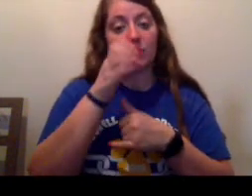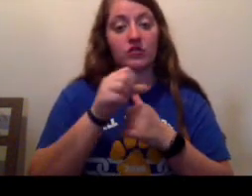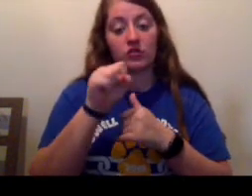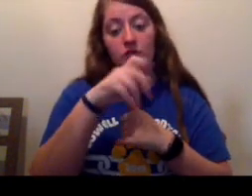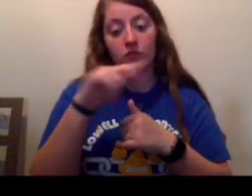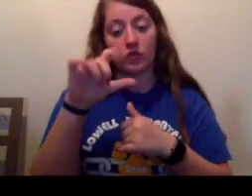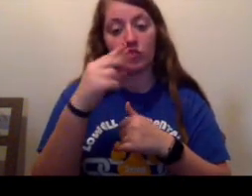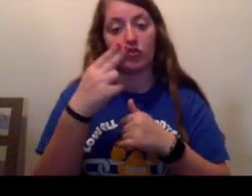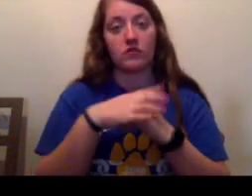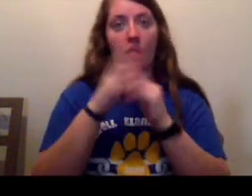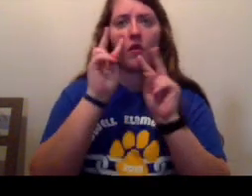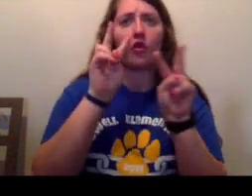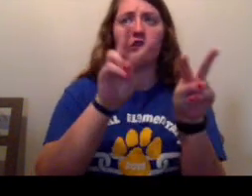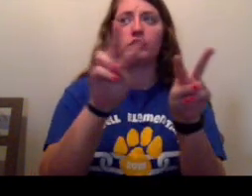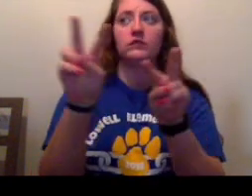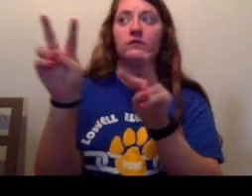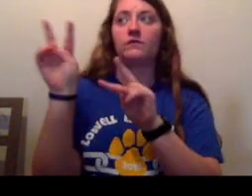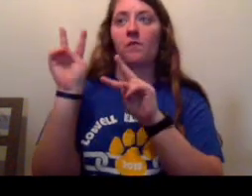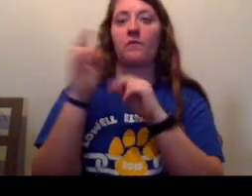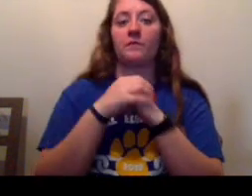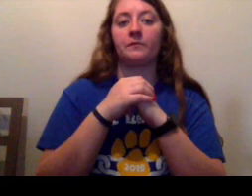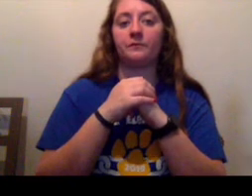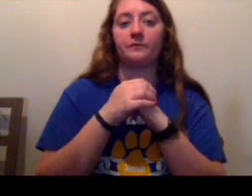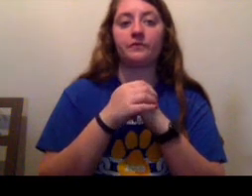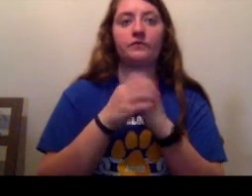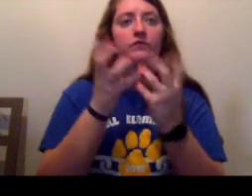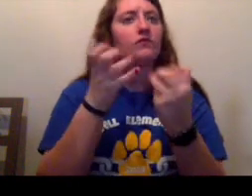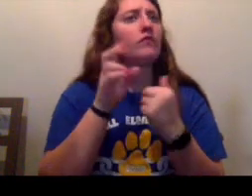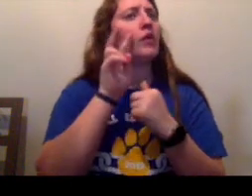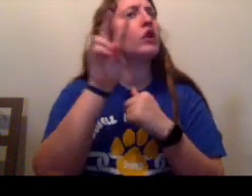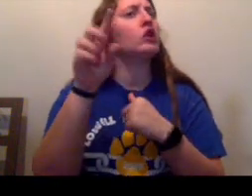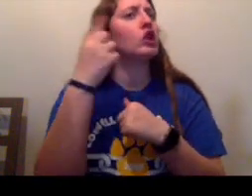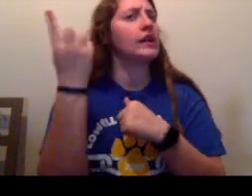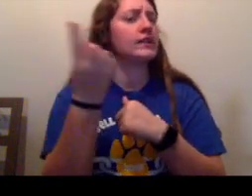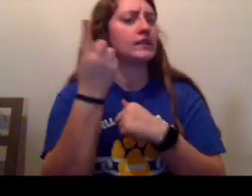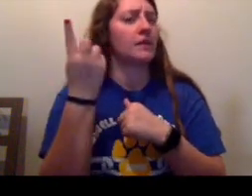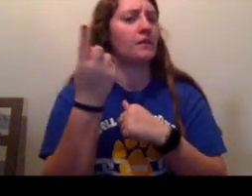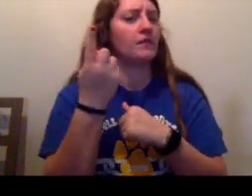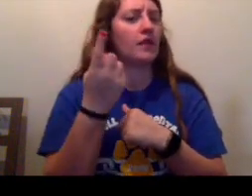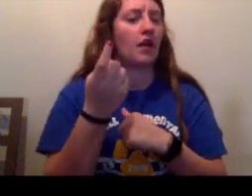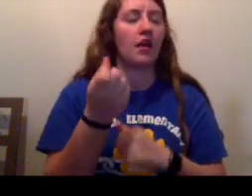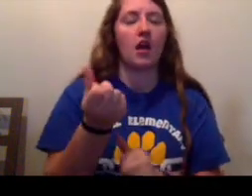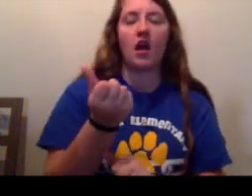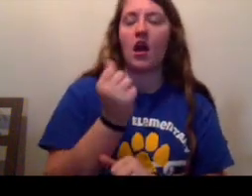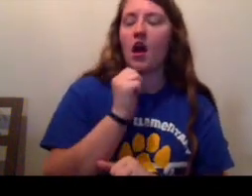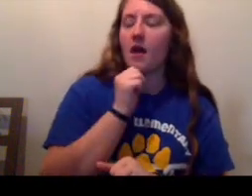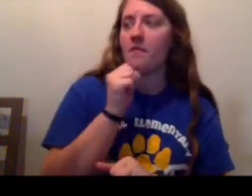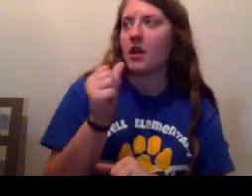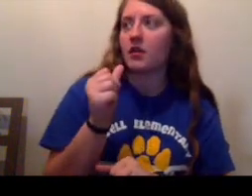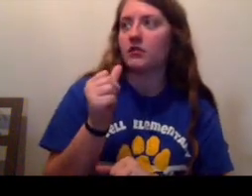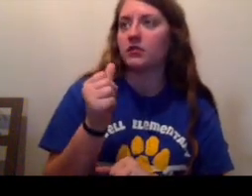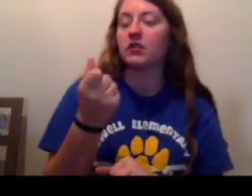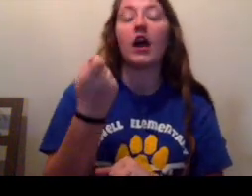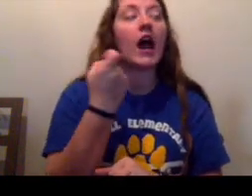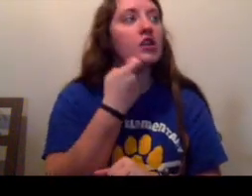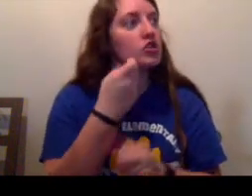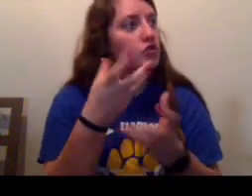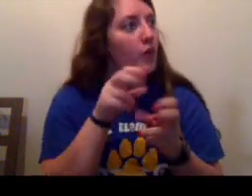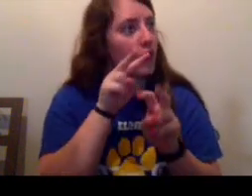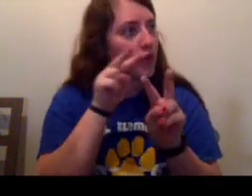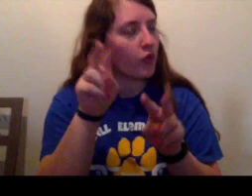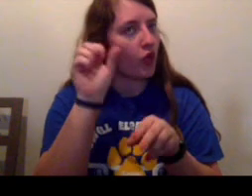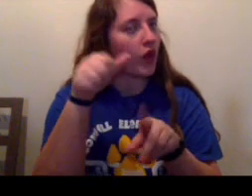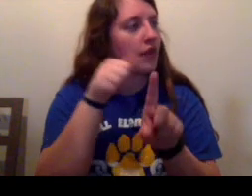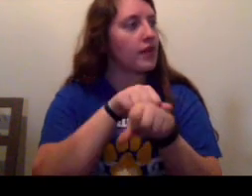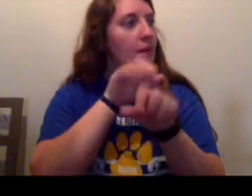off into the distance. I want you to look at something. I'm not. I just want you to look at that mountain